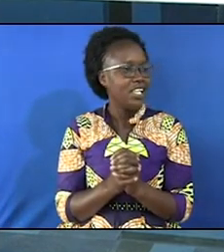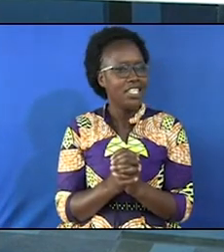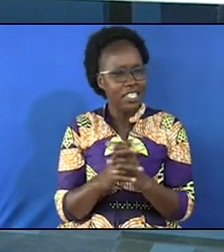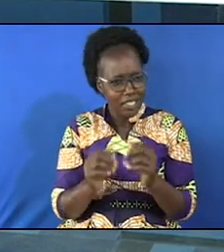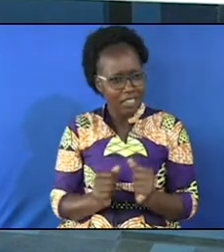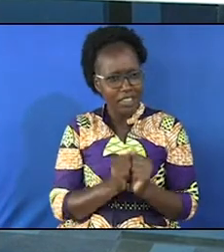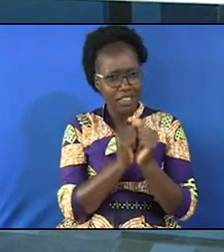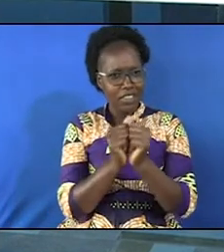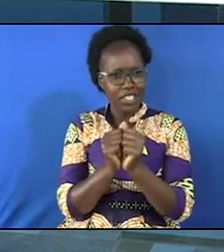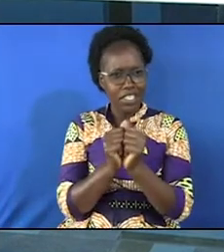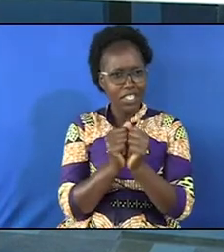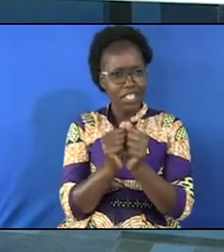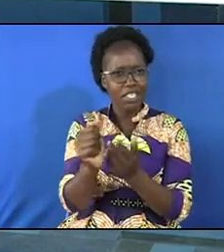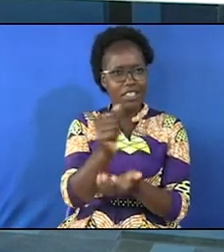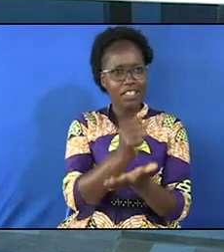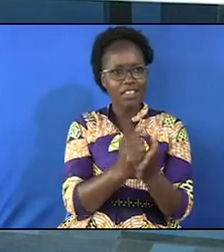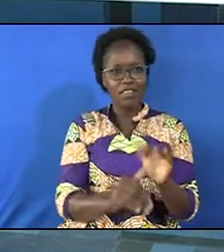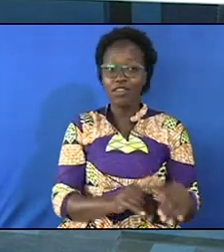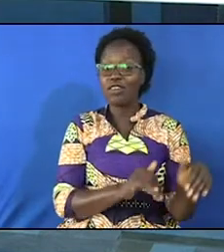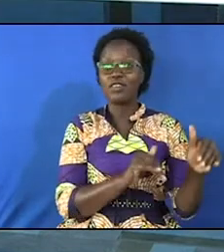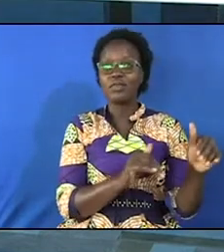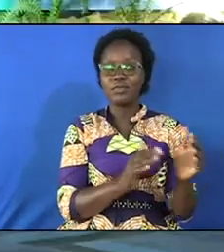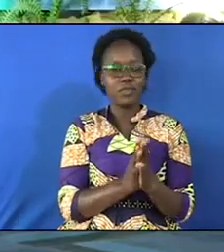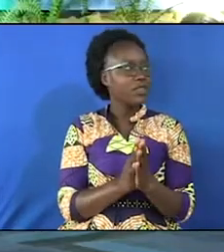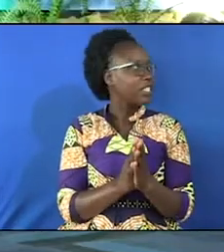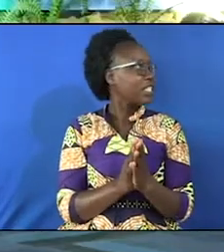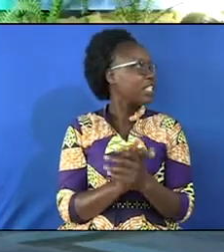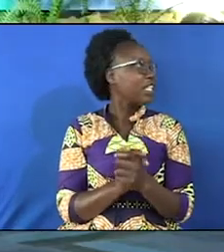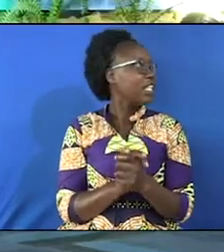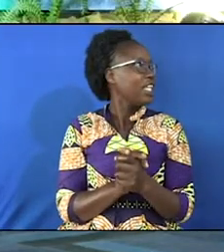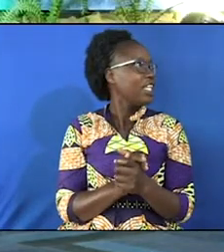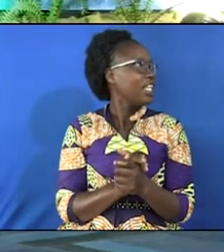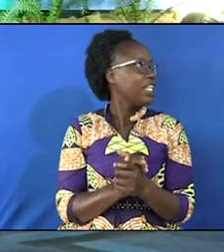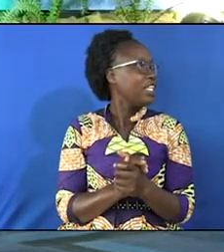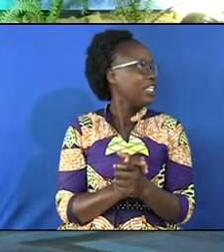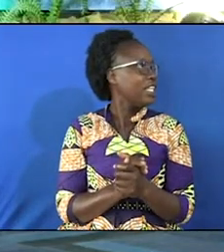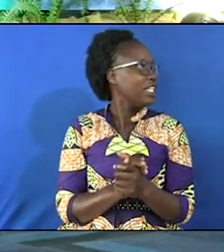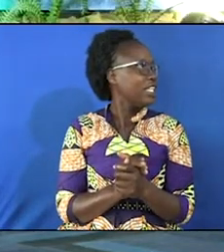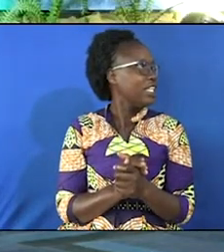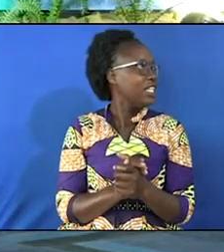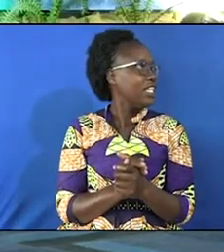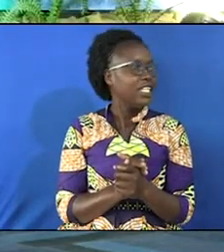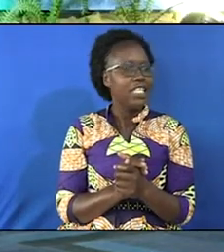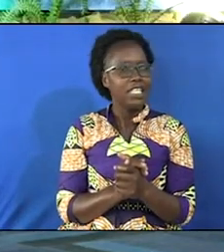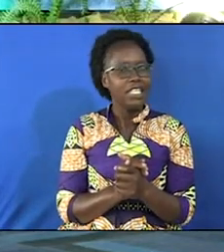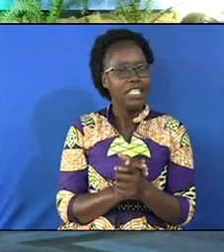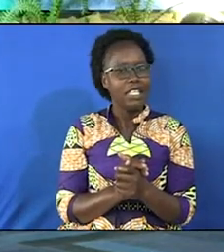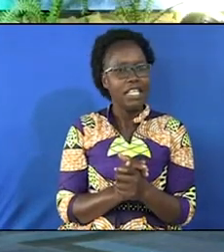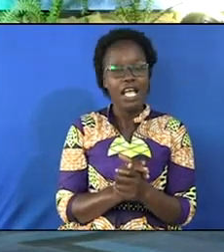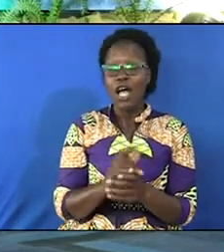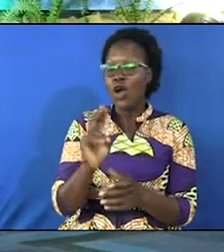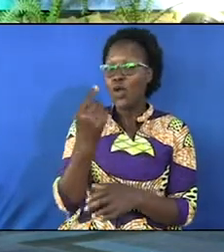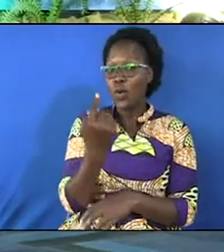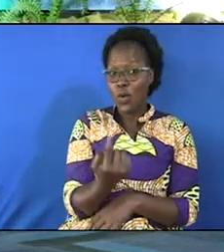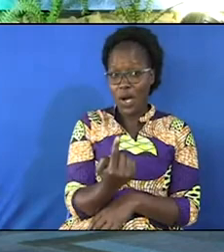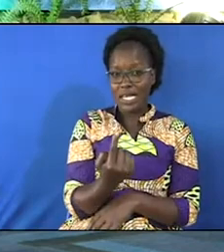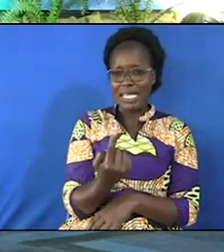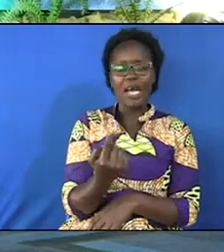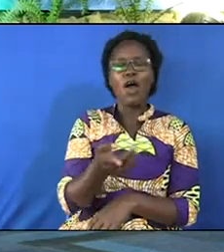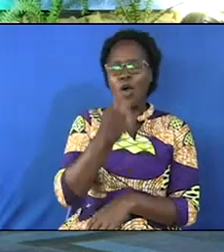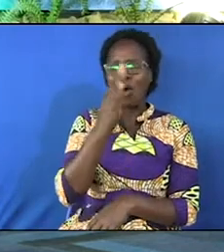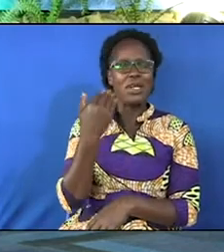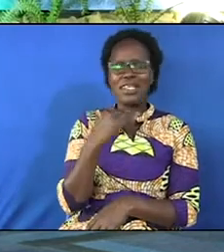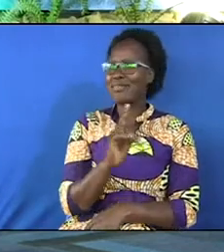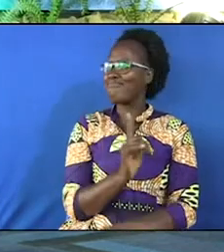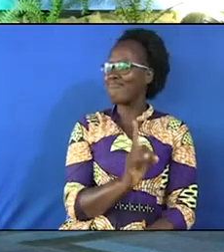if you are with me say amen now I think that is now better that is now better there's no one that God hates